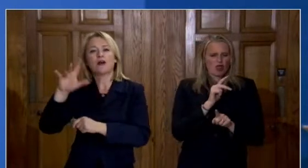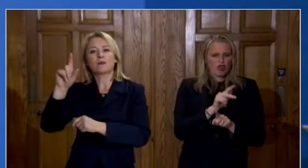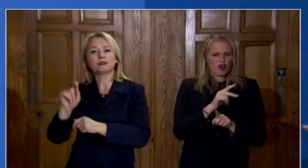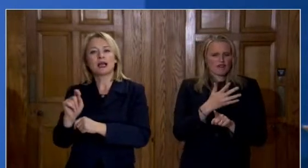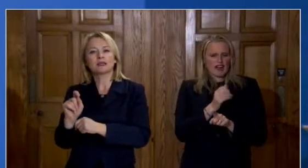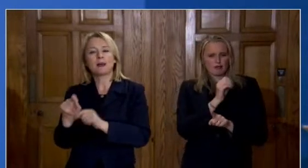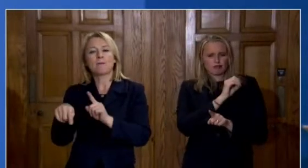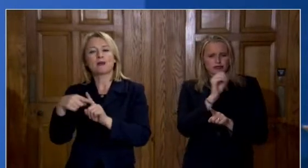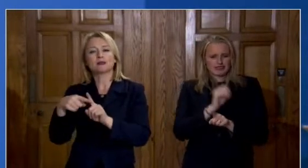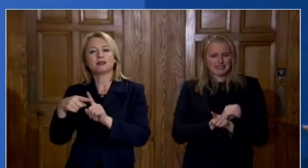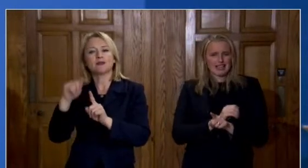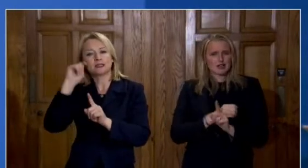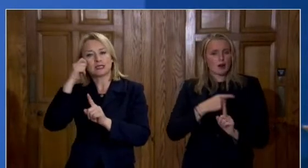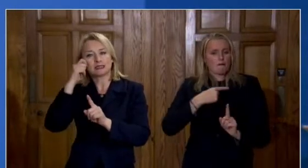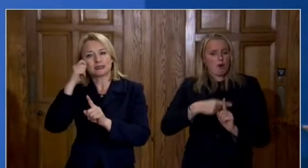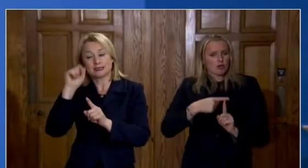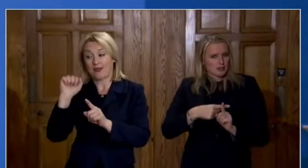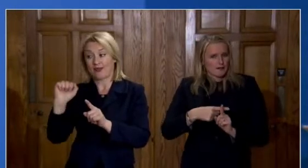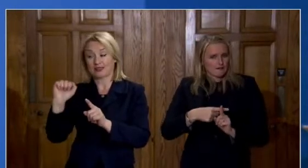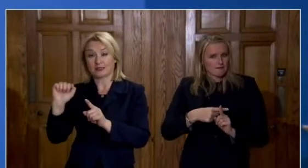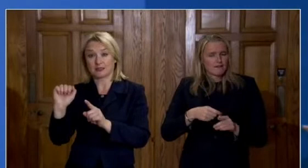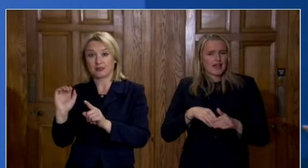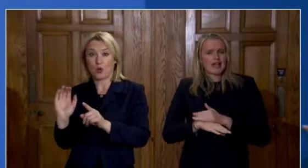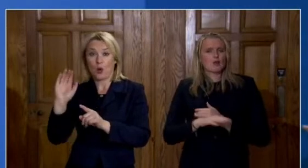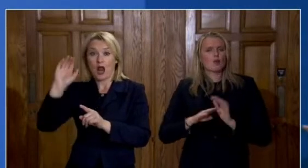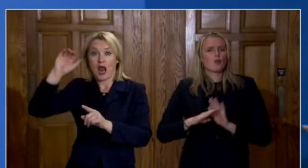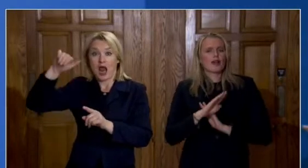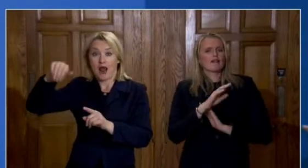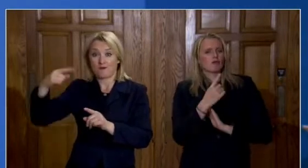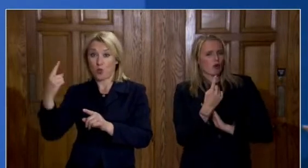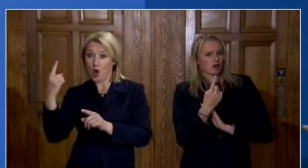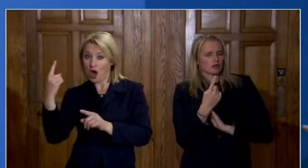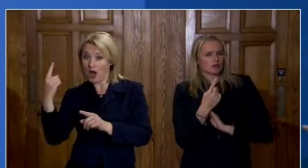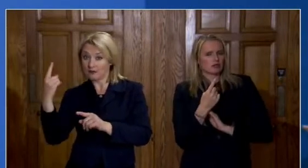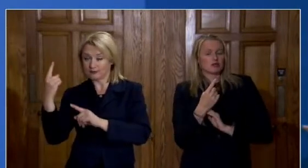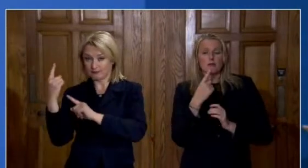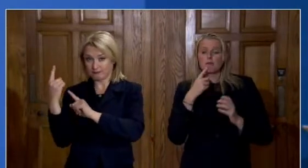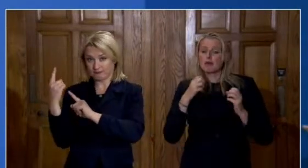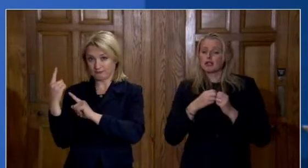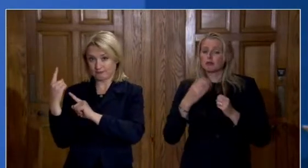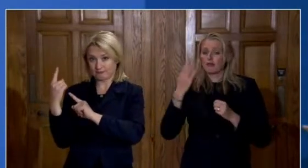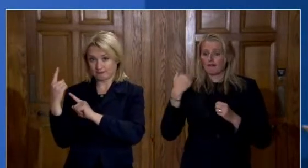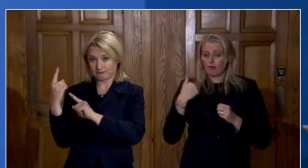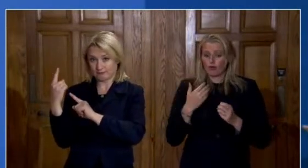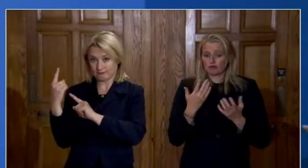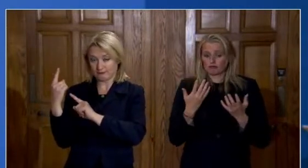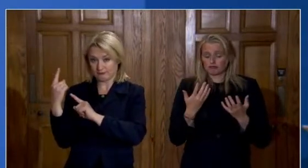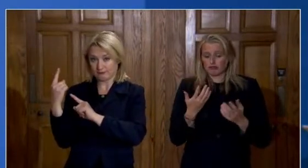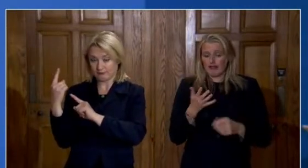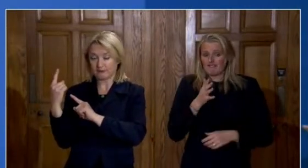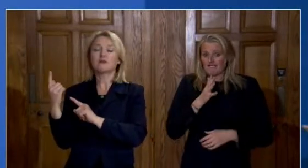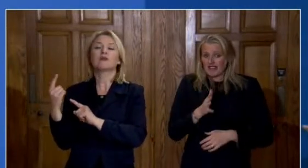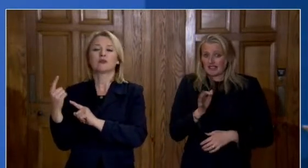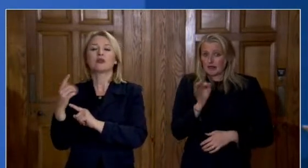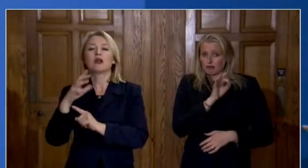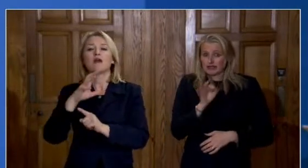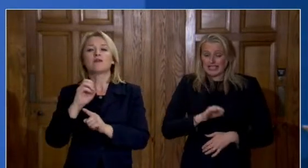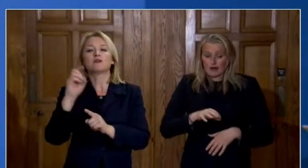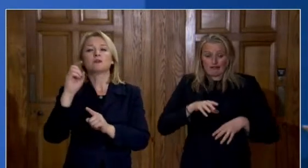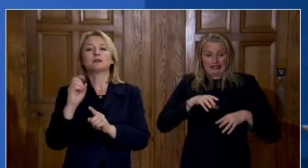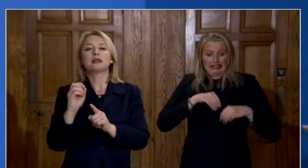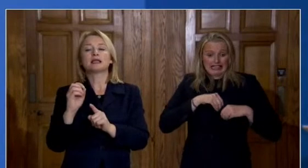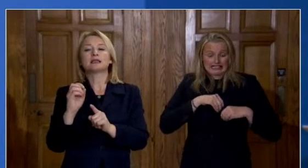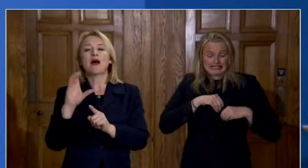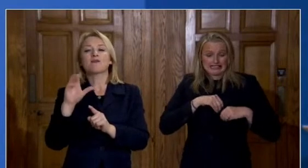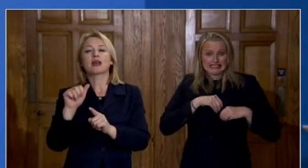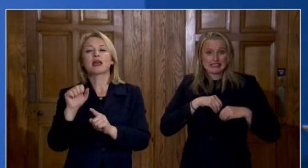at the peak of wave one and as we've commented before around 50 percent of cases were in